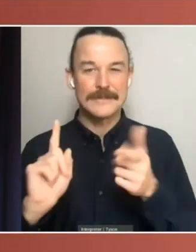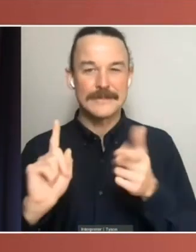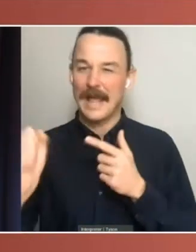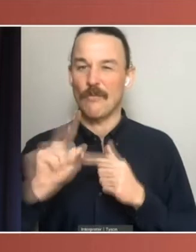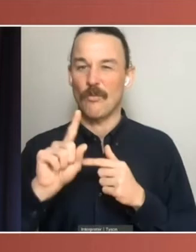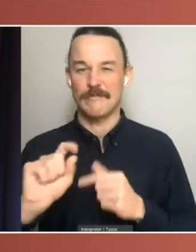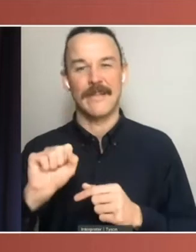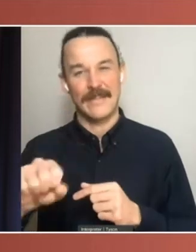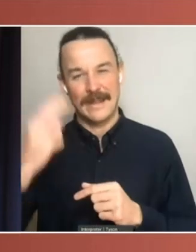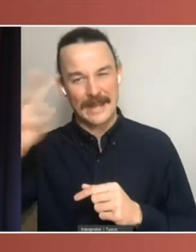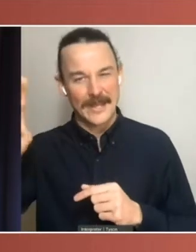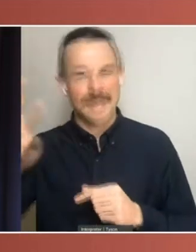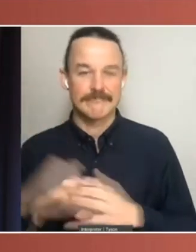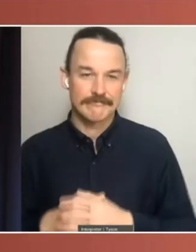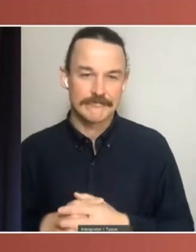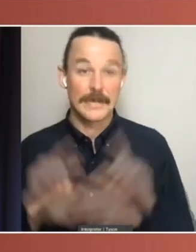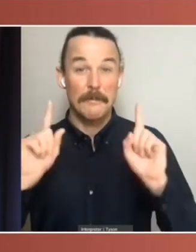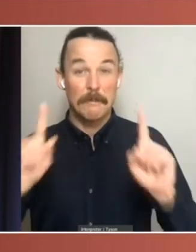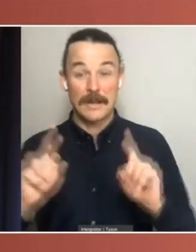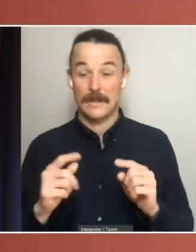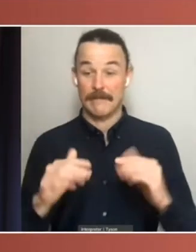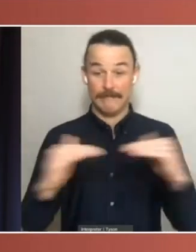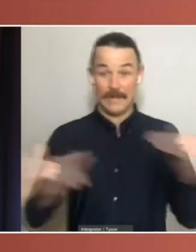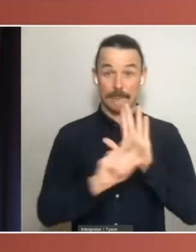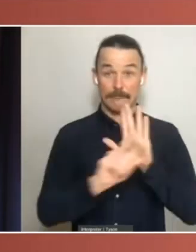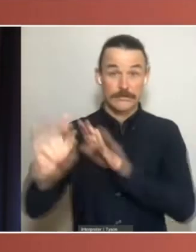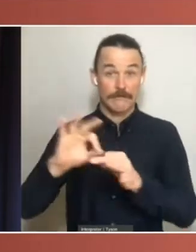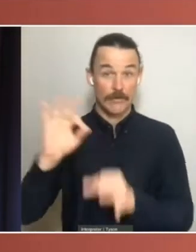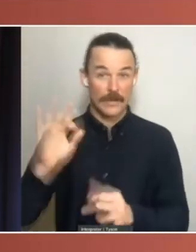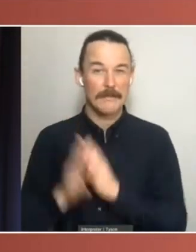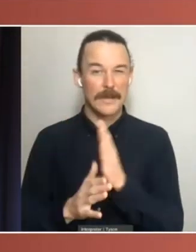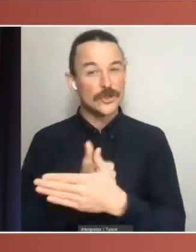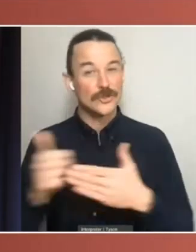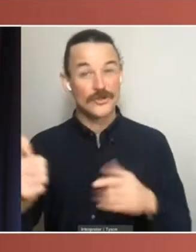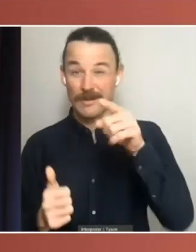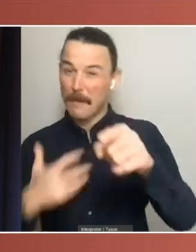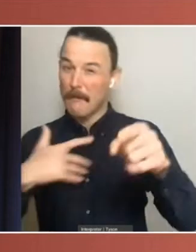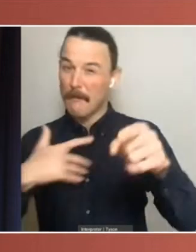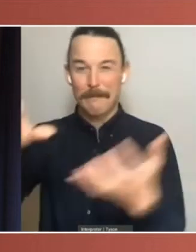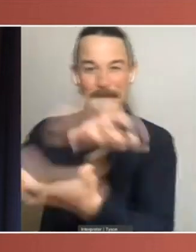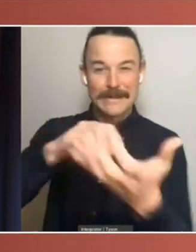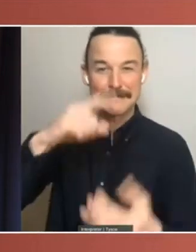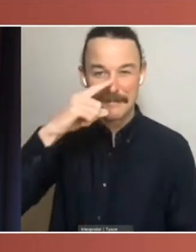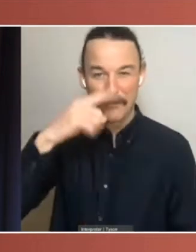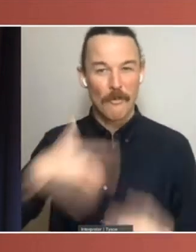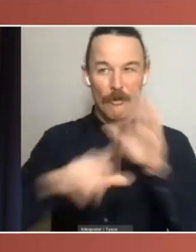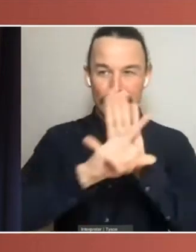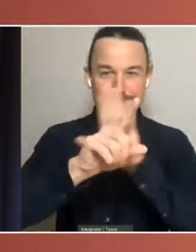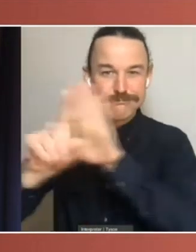representation means that in many ways, the Senate is more representative of the popular will than the House of Representatives.